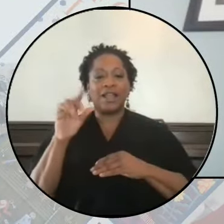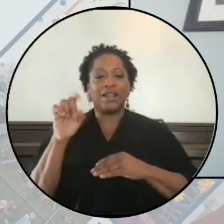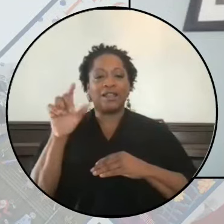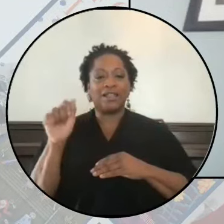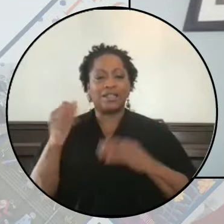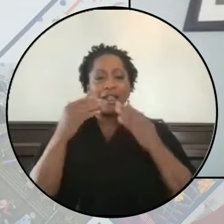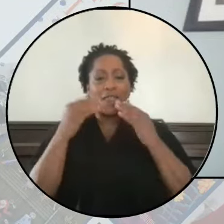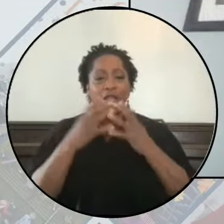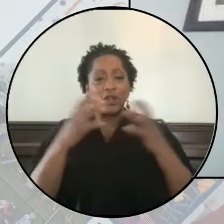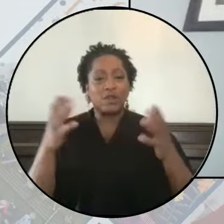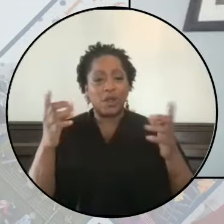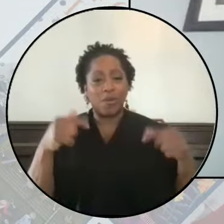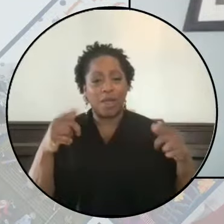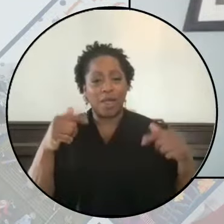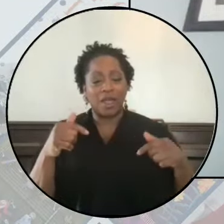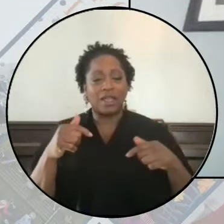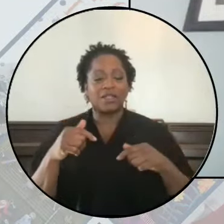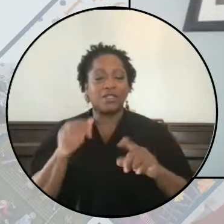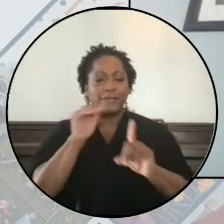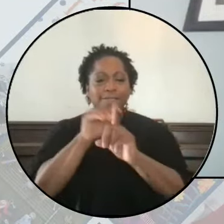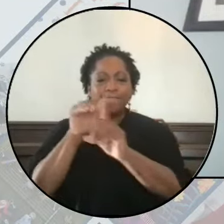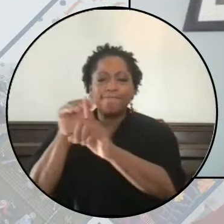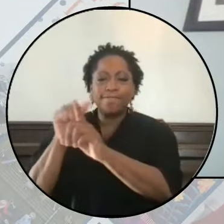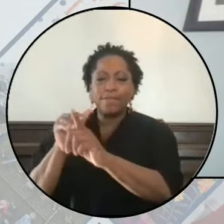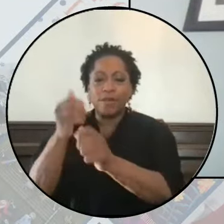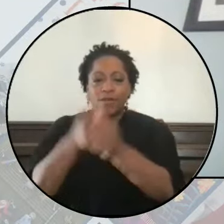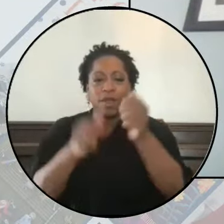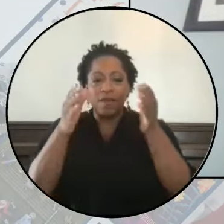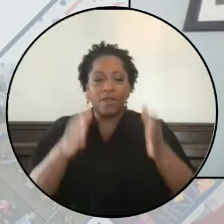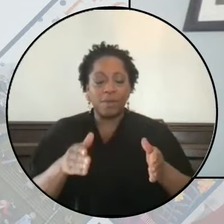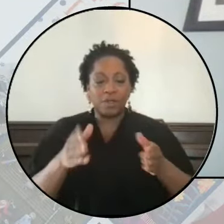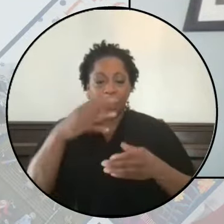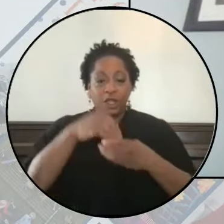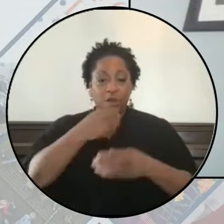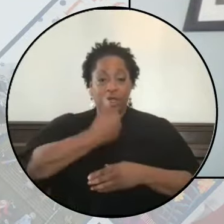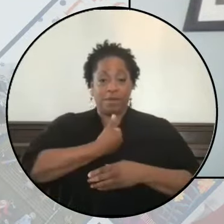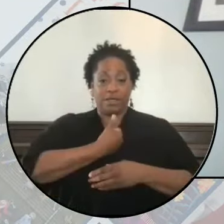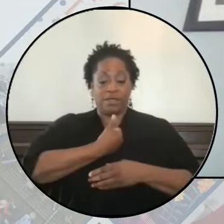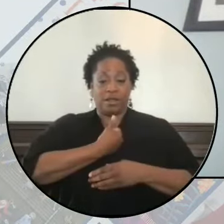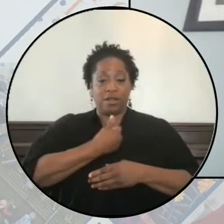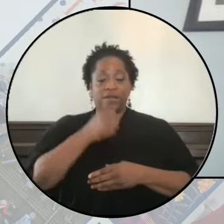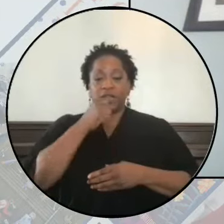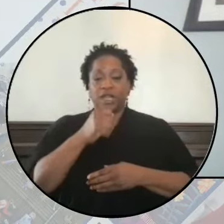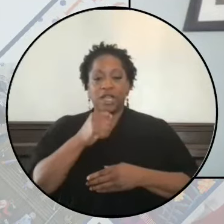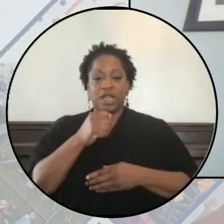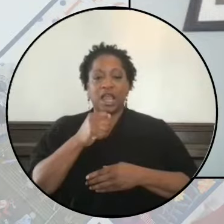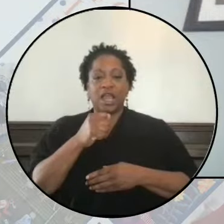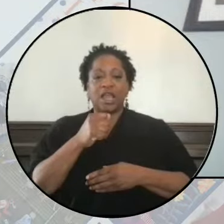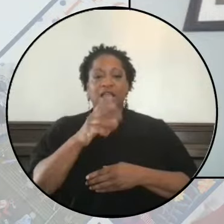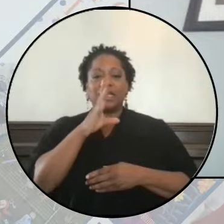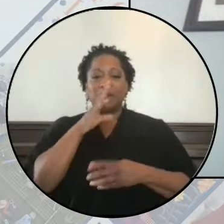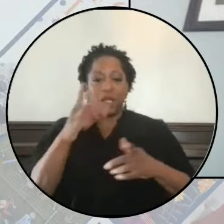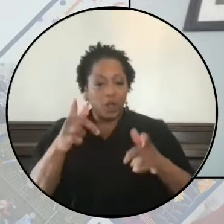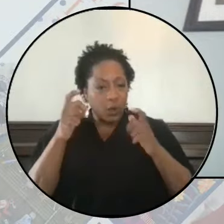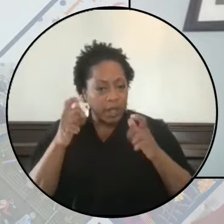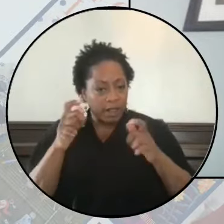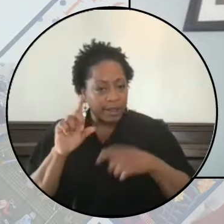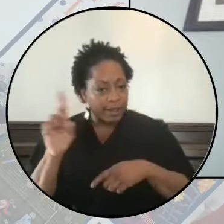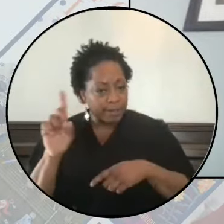thank you so much. This is a reminder for everyone, including myself, to not speak too quickly.